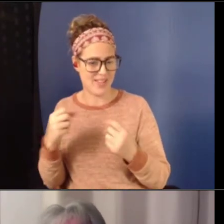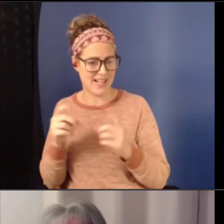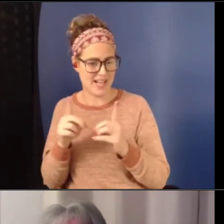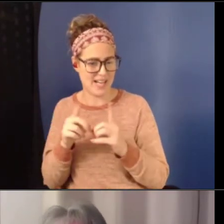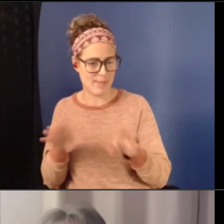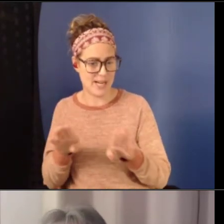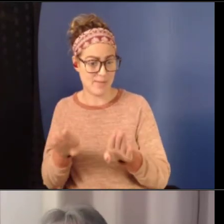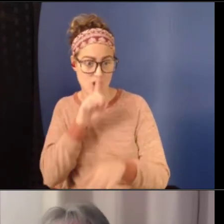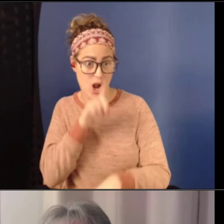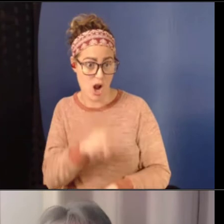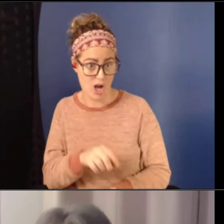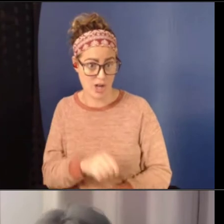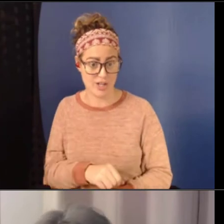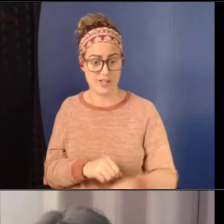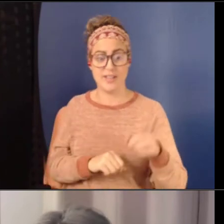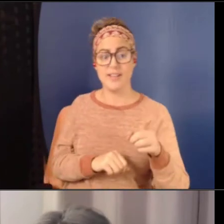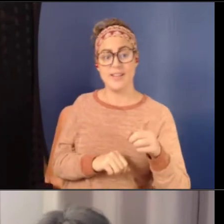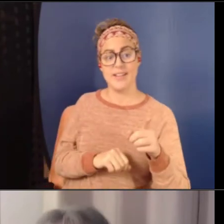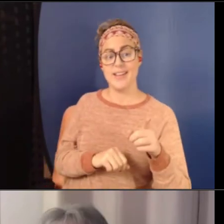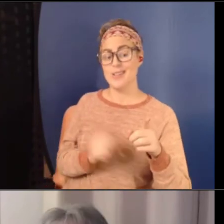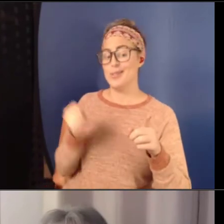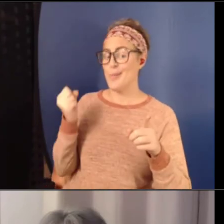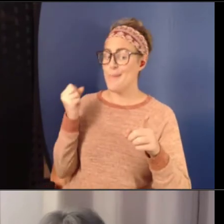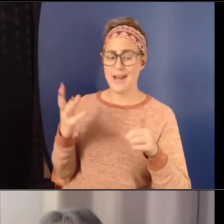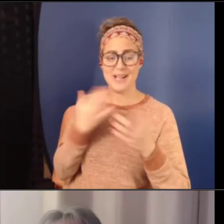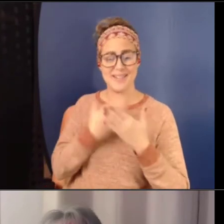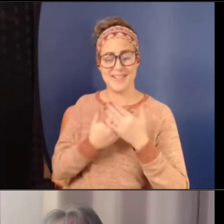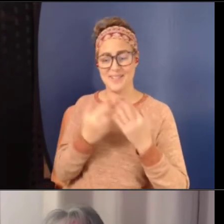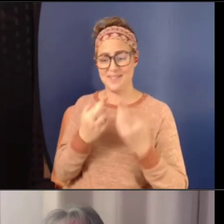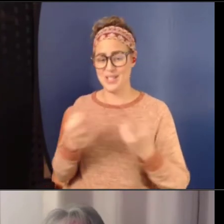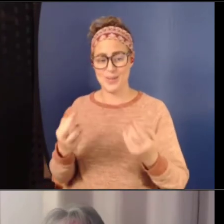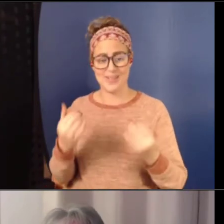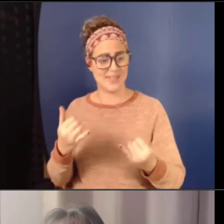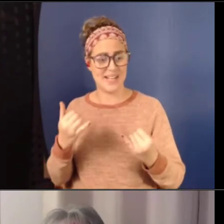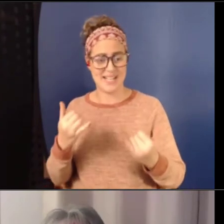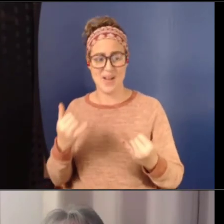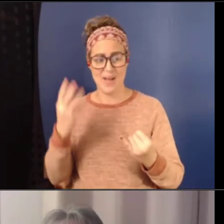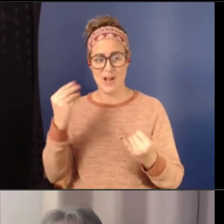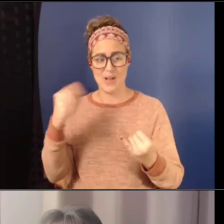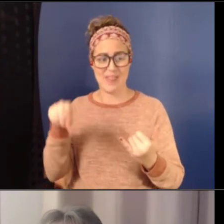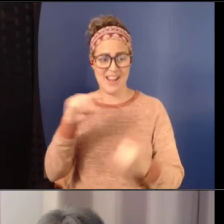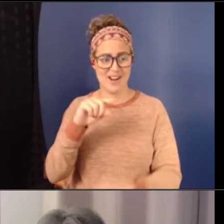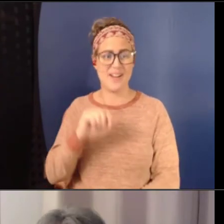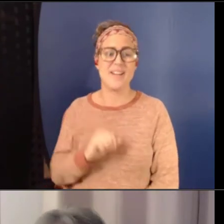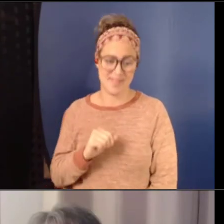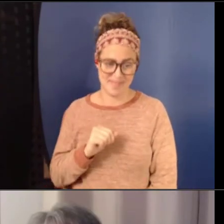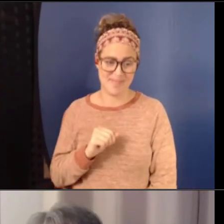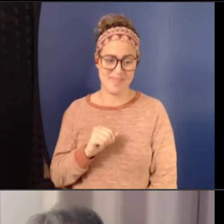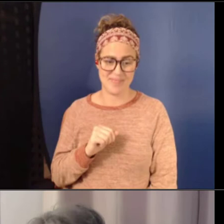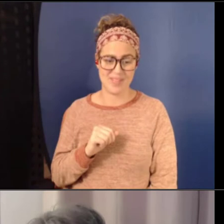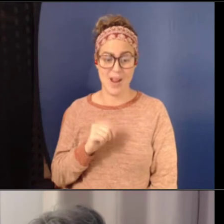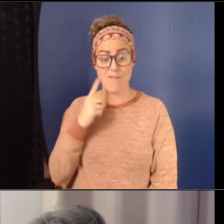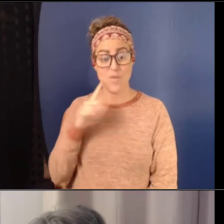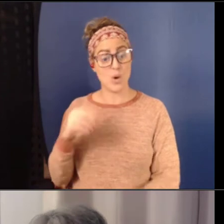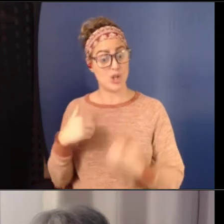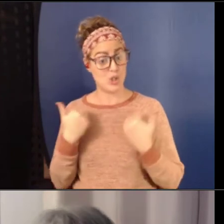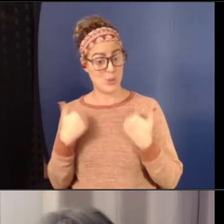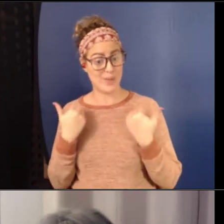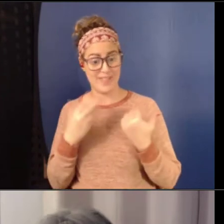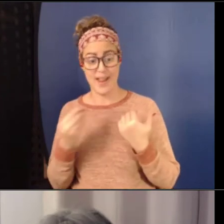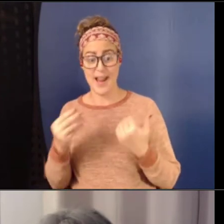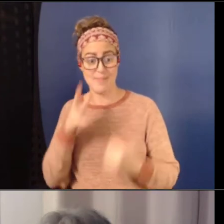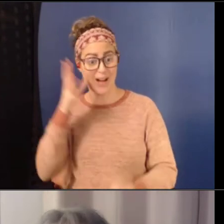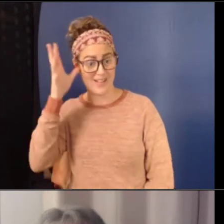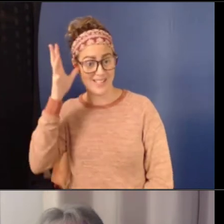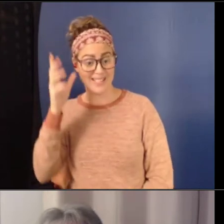there are so many good resources now out there, um, for, for youth and for parents and